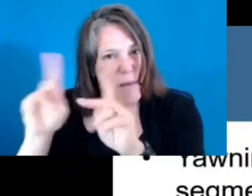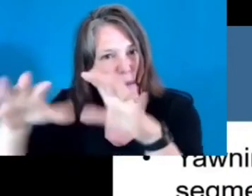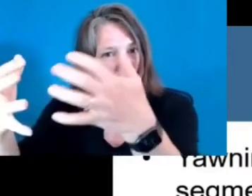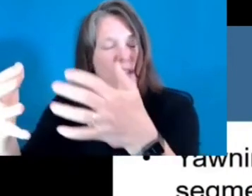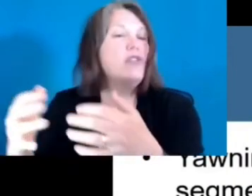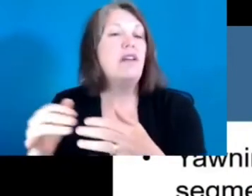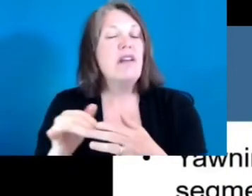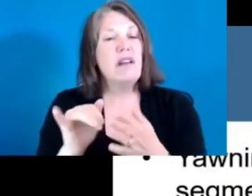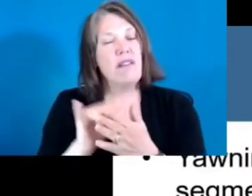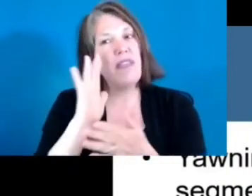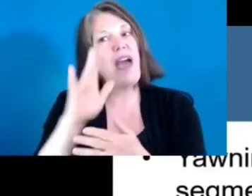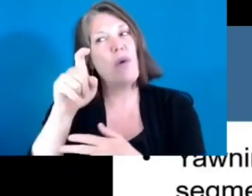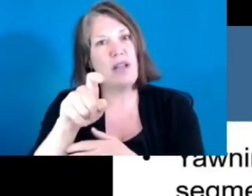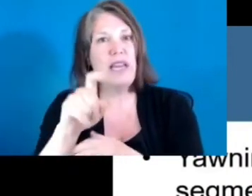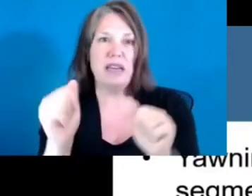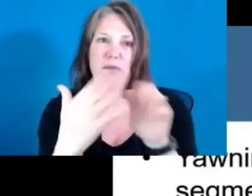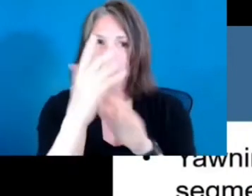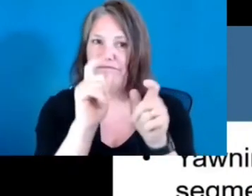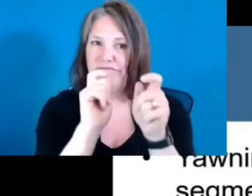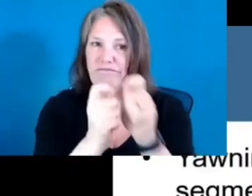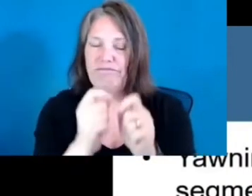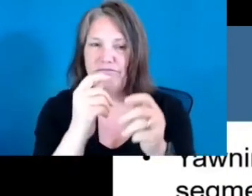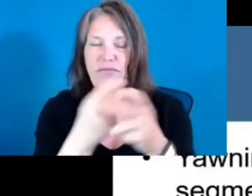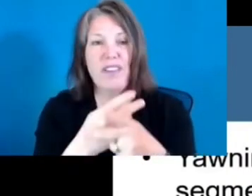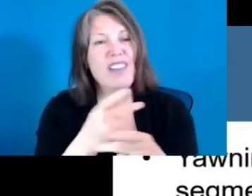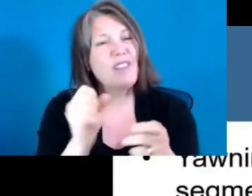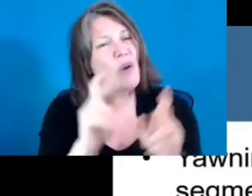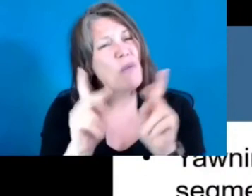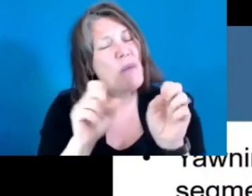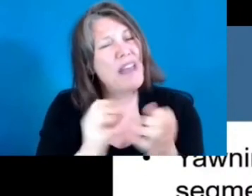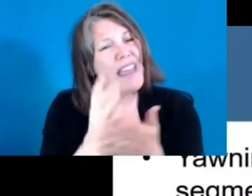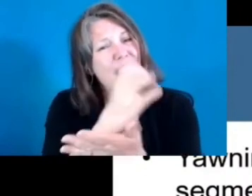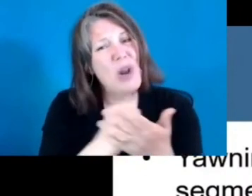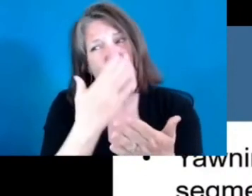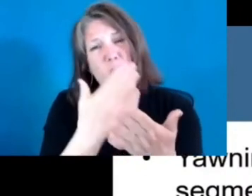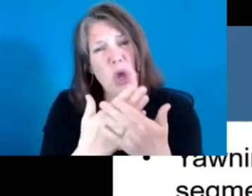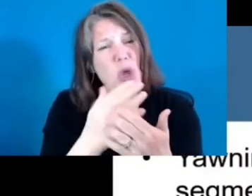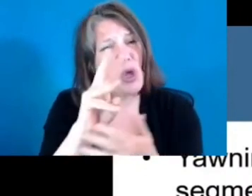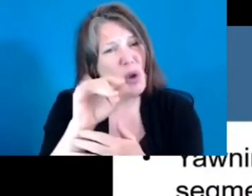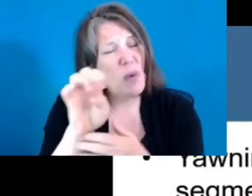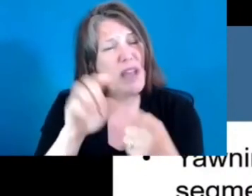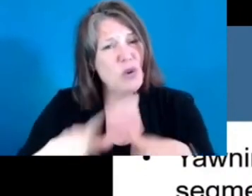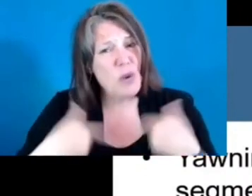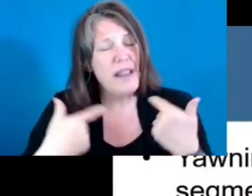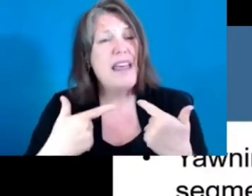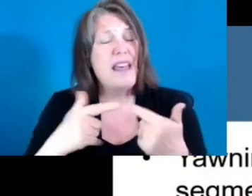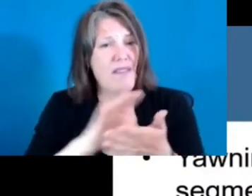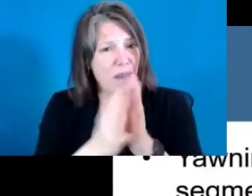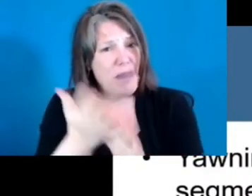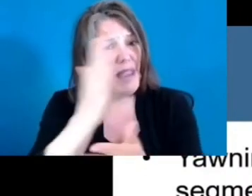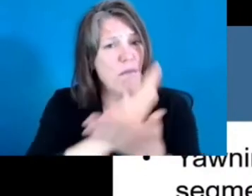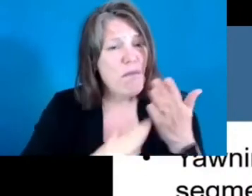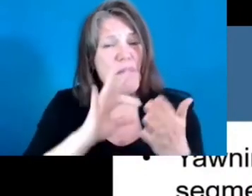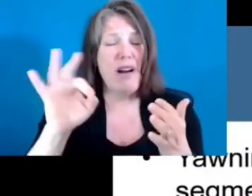wage and be part of the economy. We have had inadequate action to address the health, safety, and economic effects of the